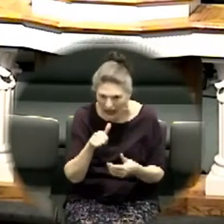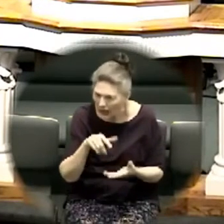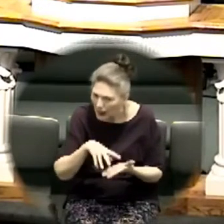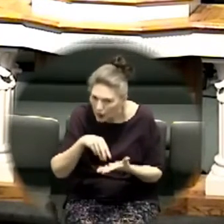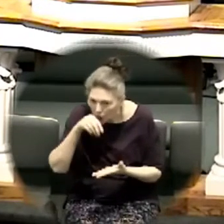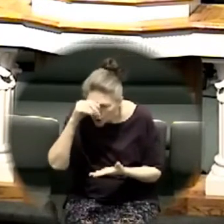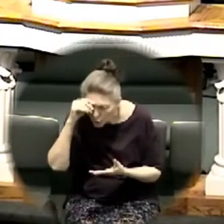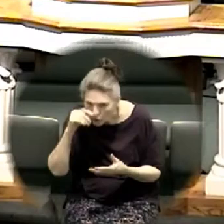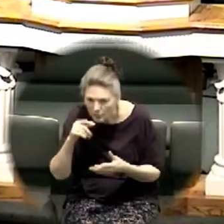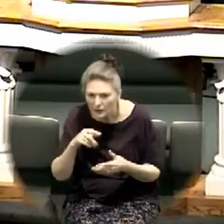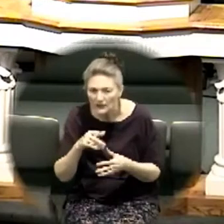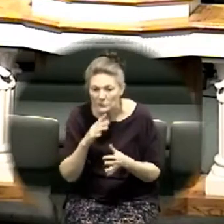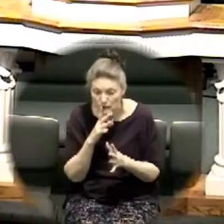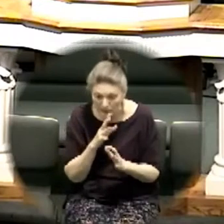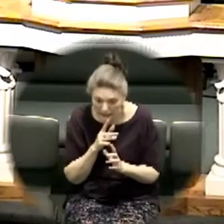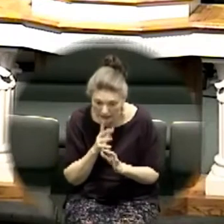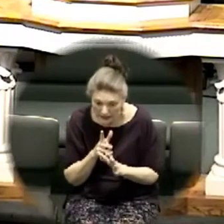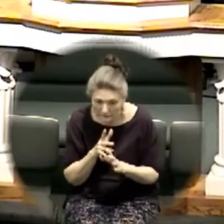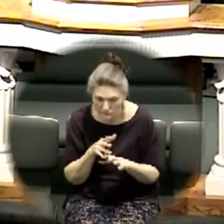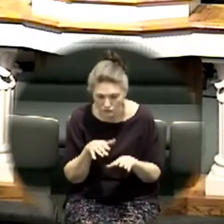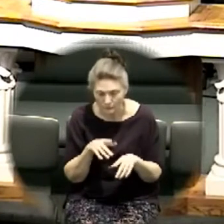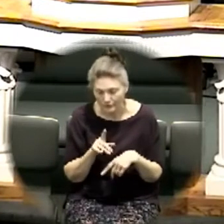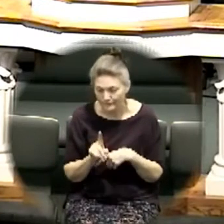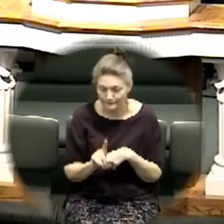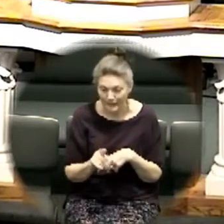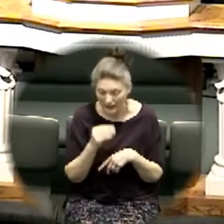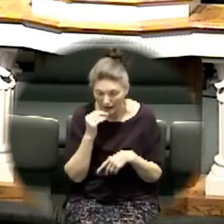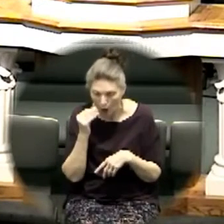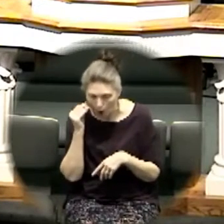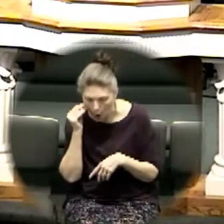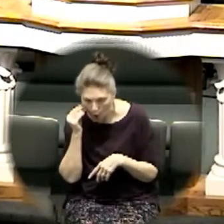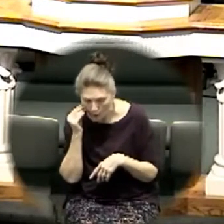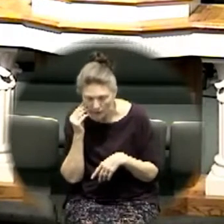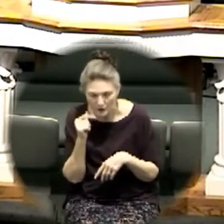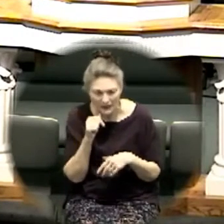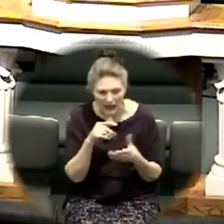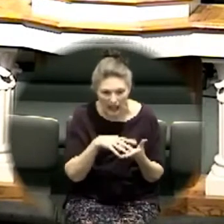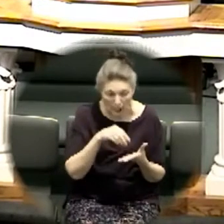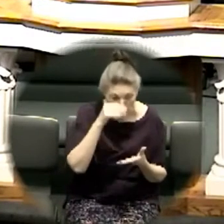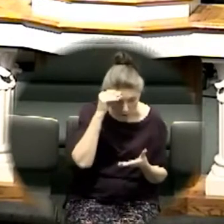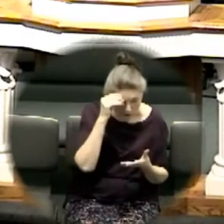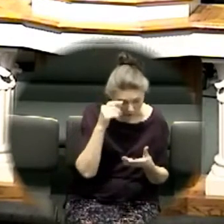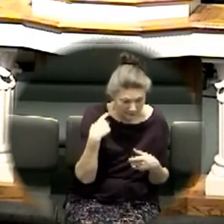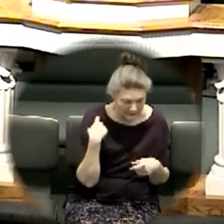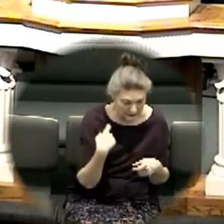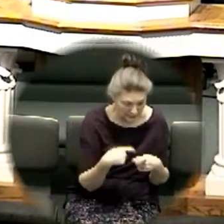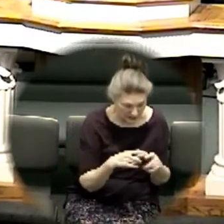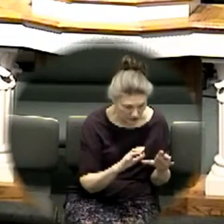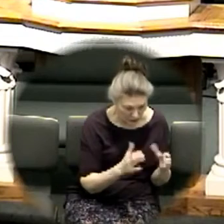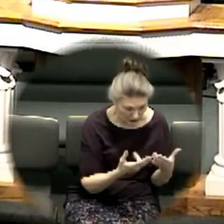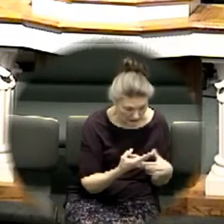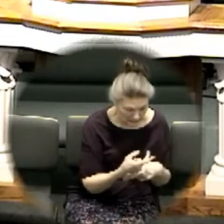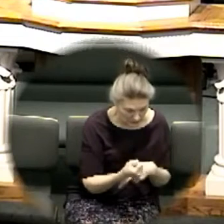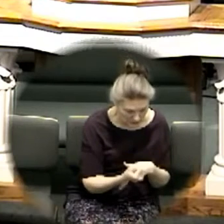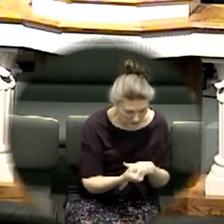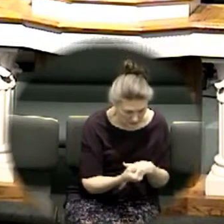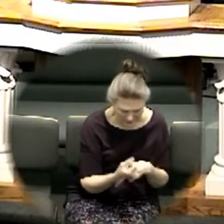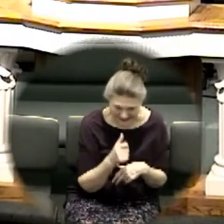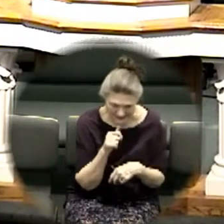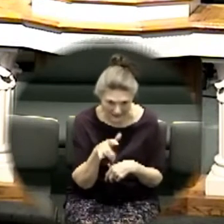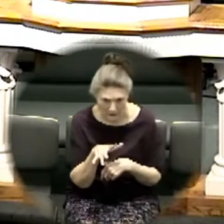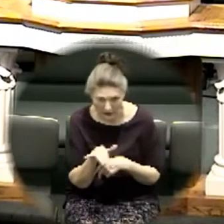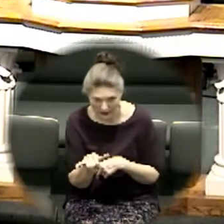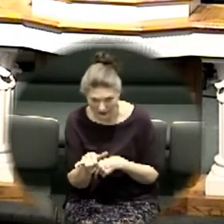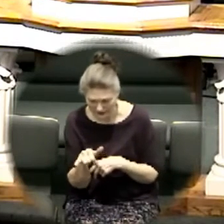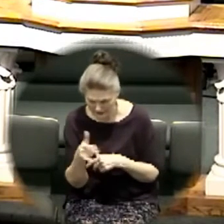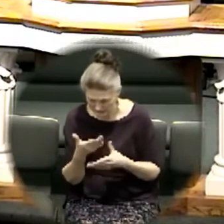from walking around your house at home and you didn't learn it from Spanish class at high school you didn't do that